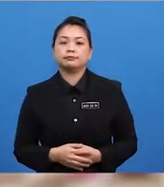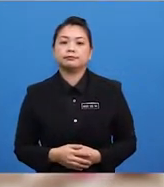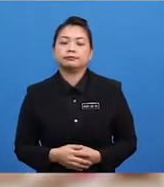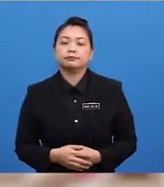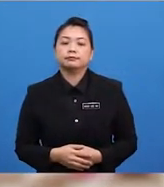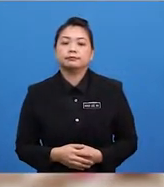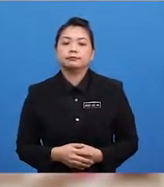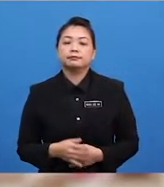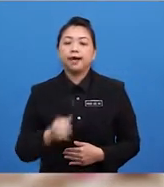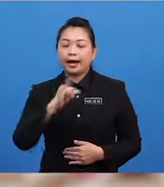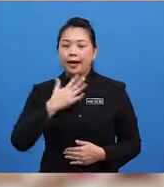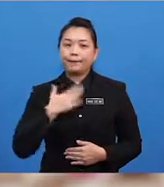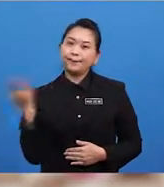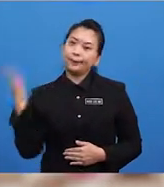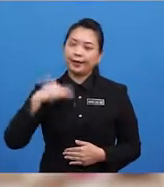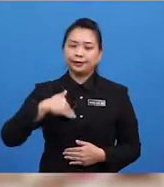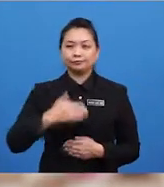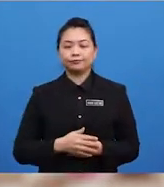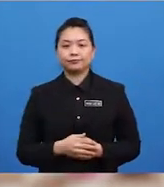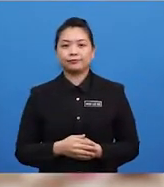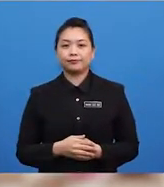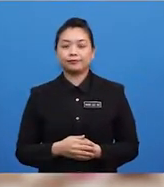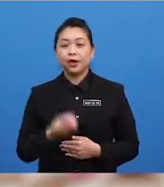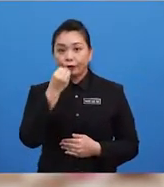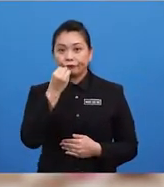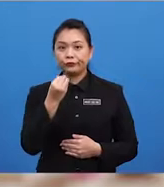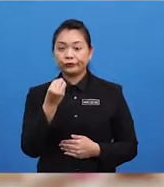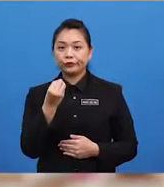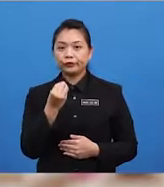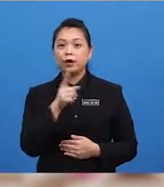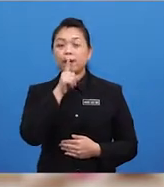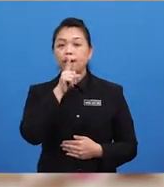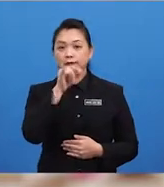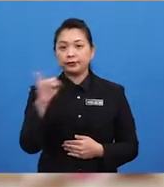I'm back. Wow, food ordering is so easy.